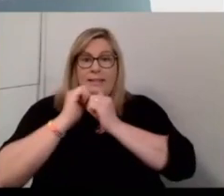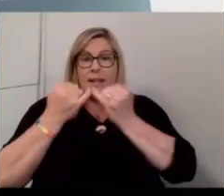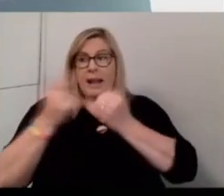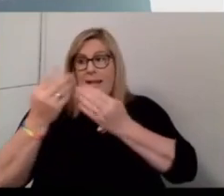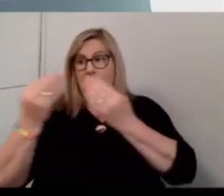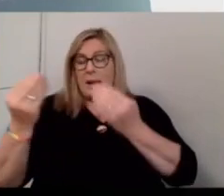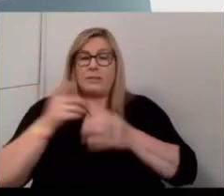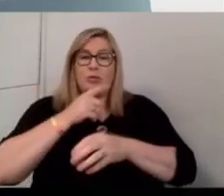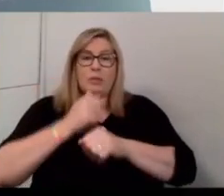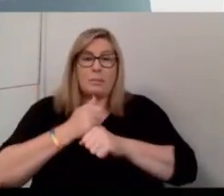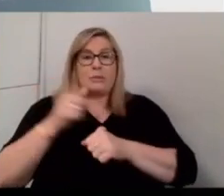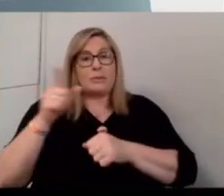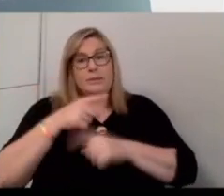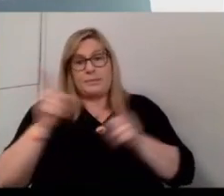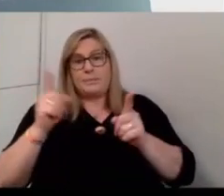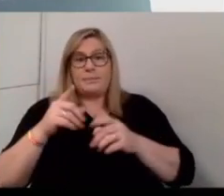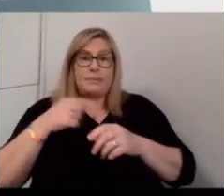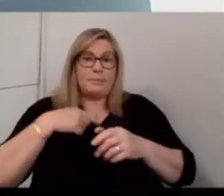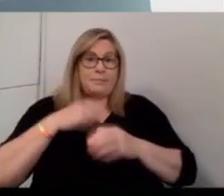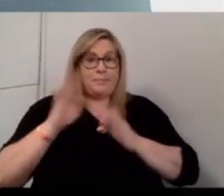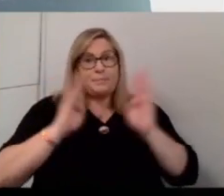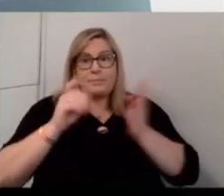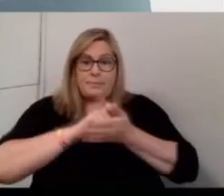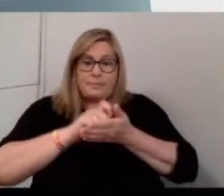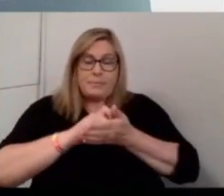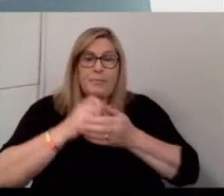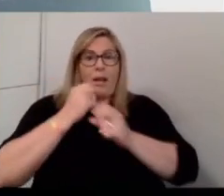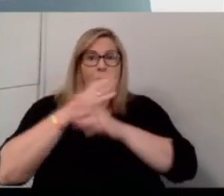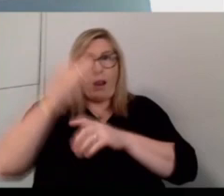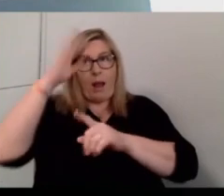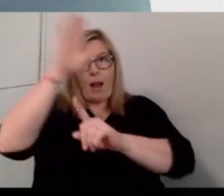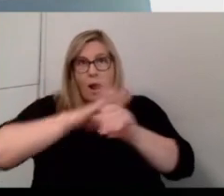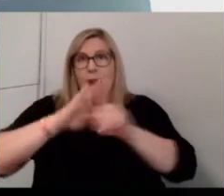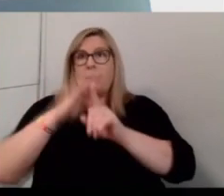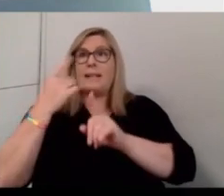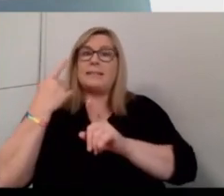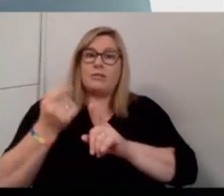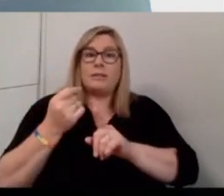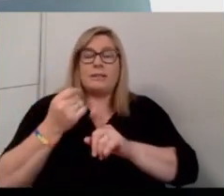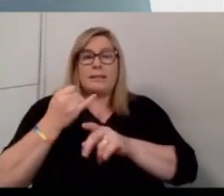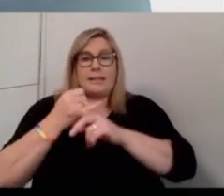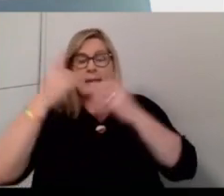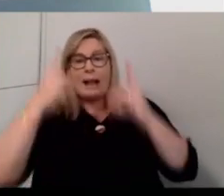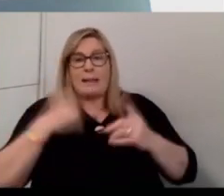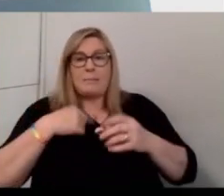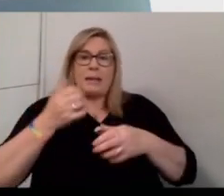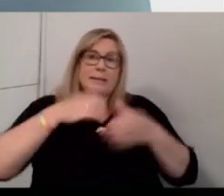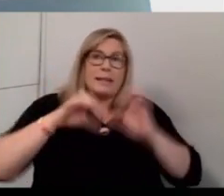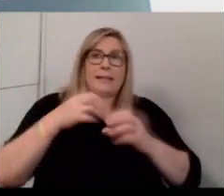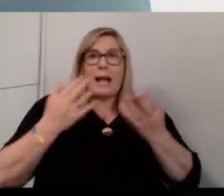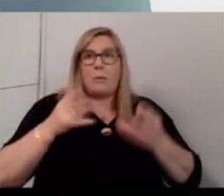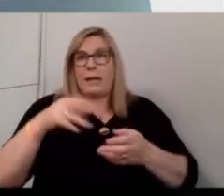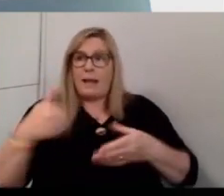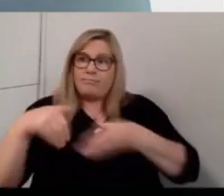busy taking notes there. I think an all island accelerator in health and life sciences sounds fantastic. And thinking about how we can join up other